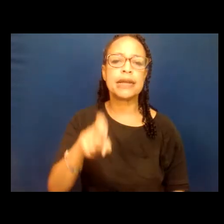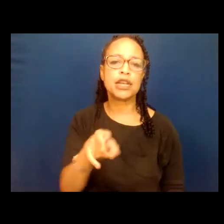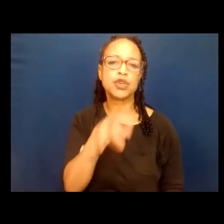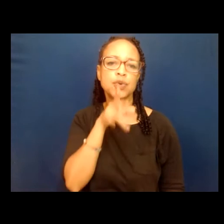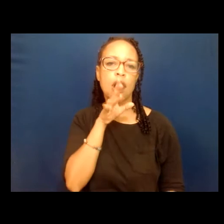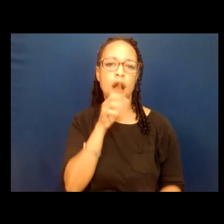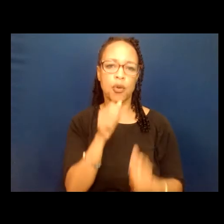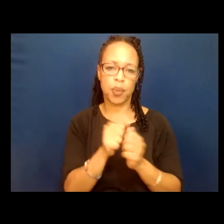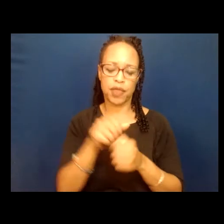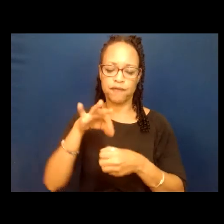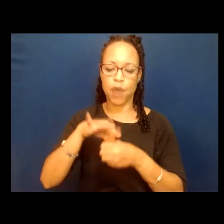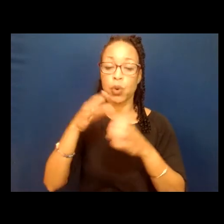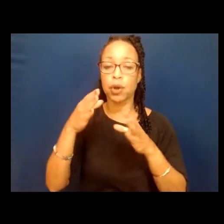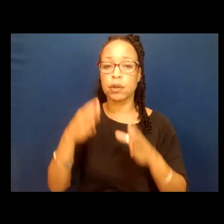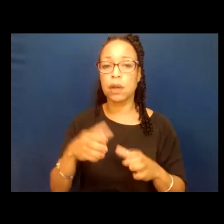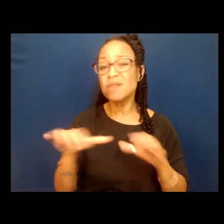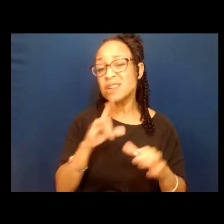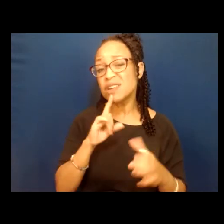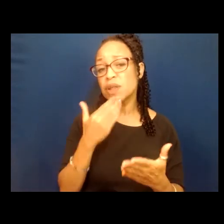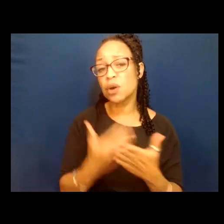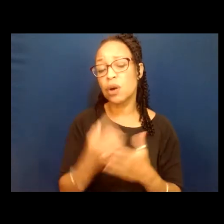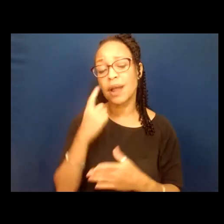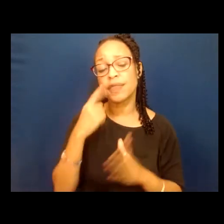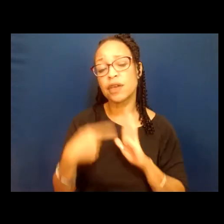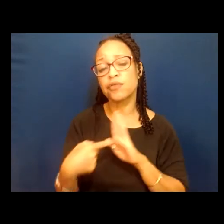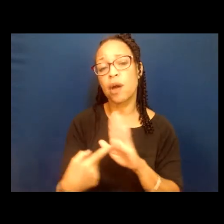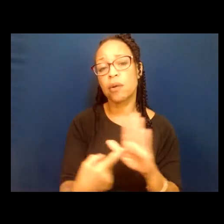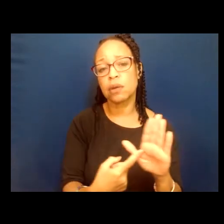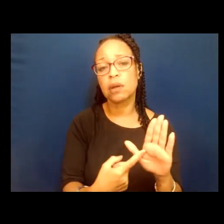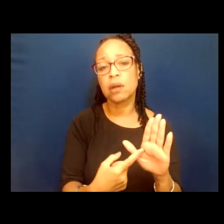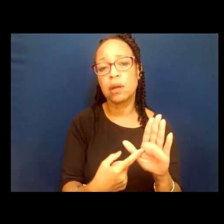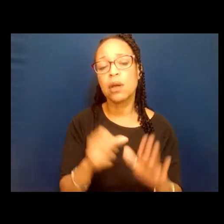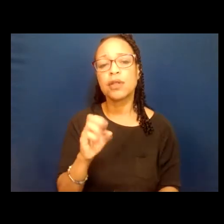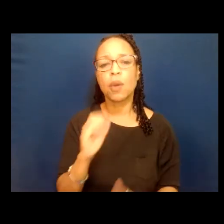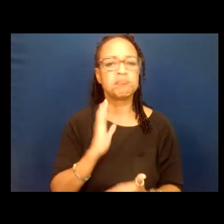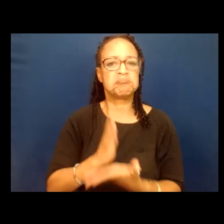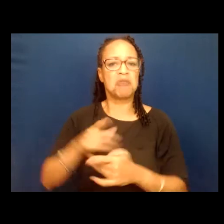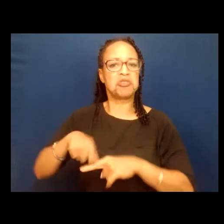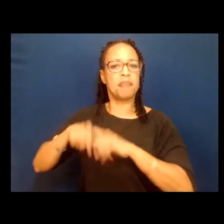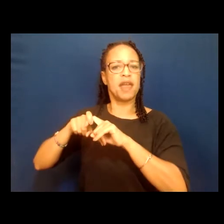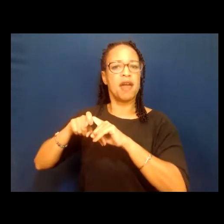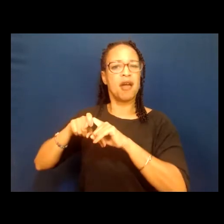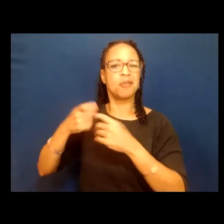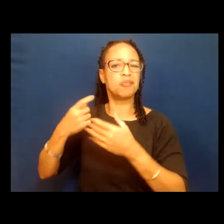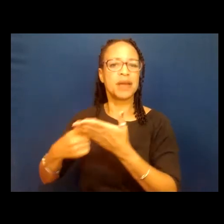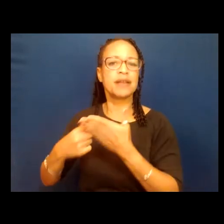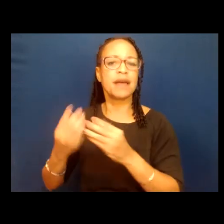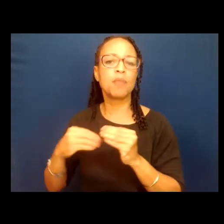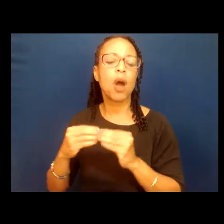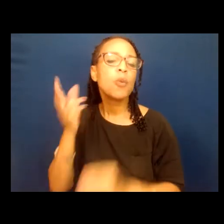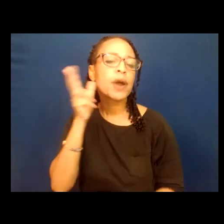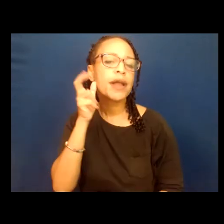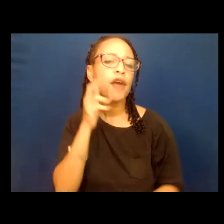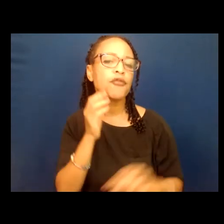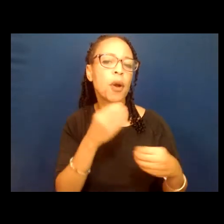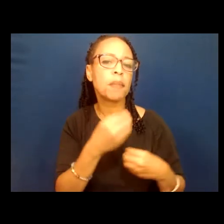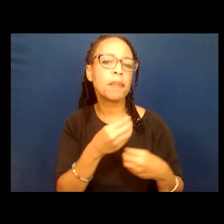really well. And I think it really showed. So I'll just stop there and we can talk more about we're going to hear from one of our organizers. And we're